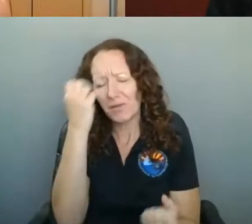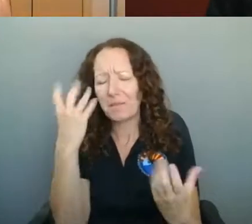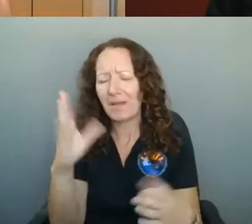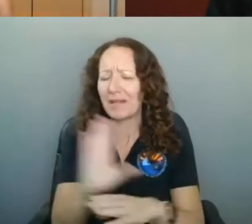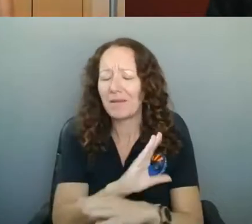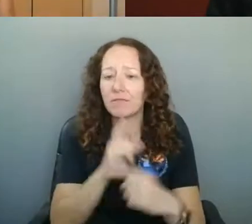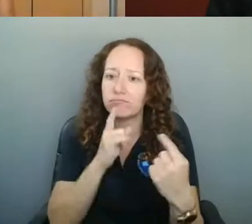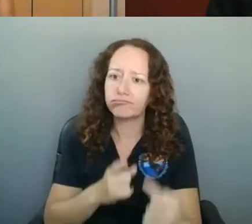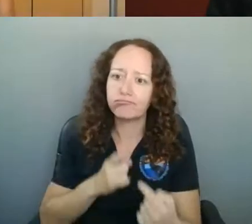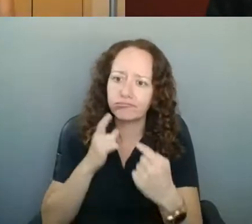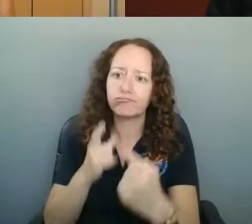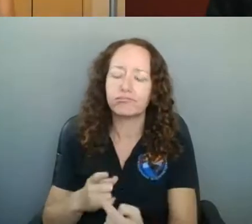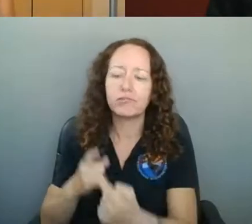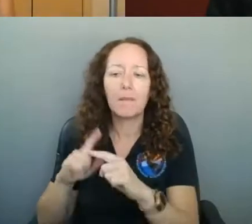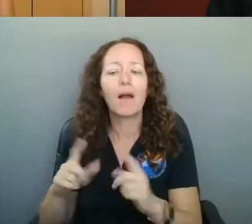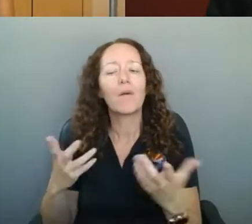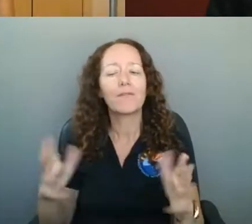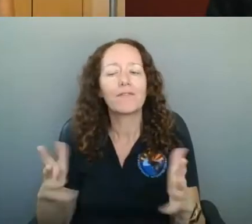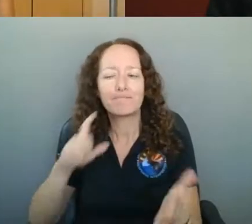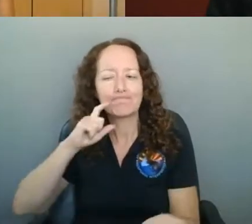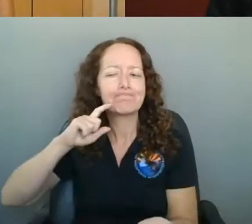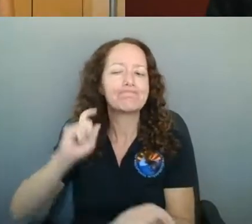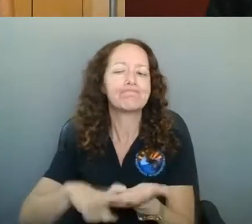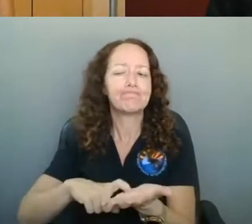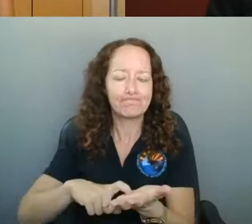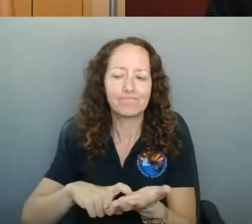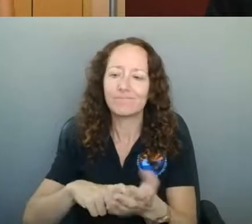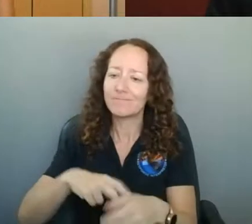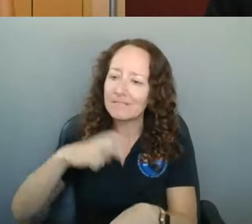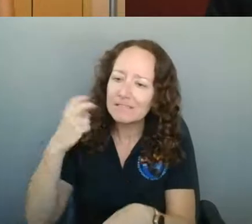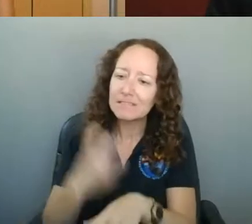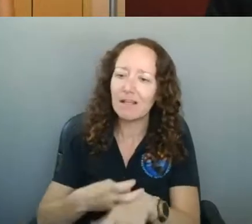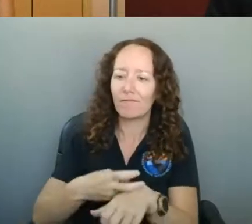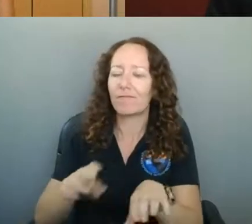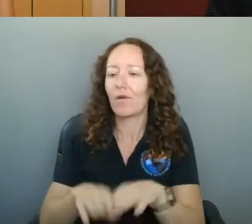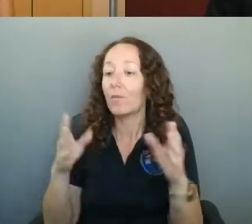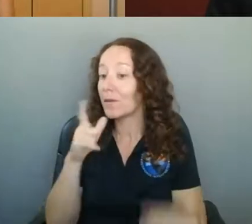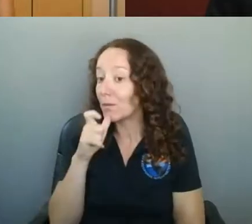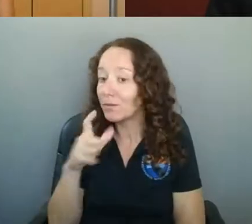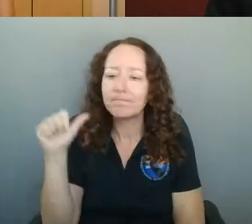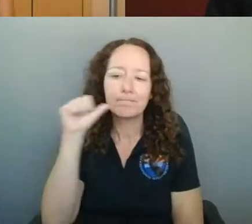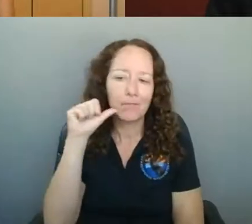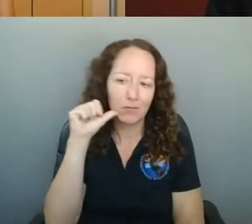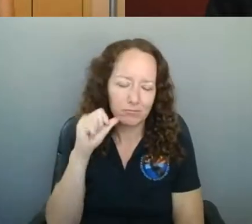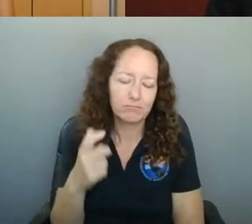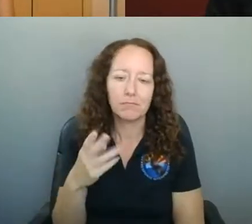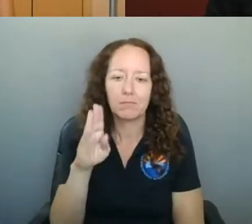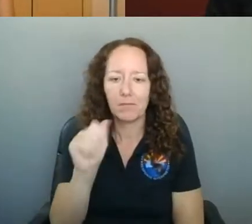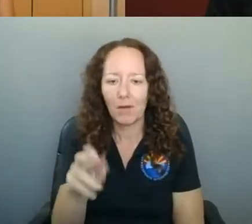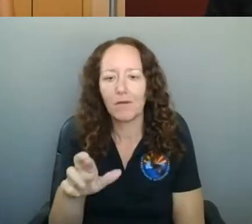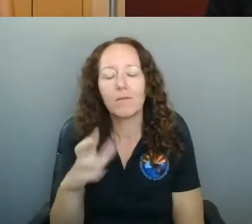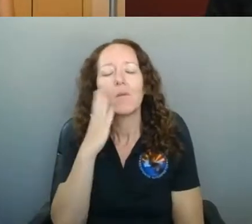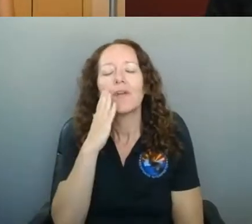identified that bars was going to have the toughest time opening up. We knew gyms were already on their way to being able to open,